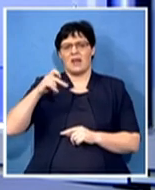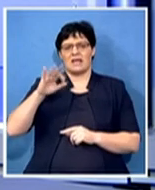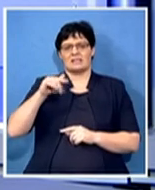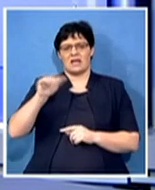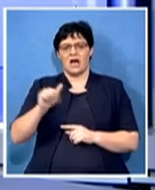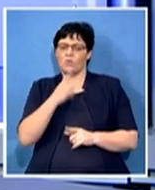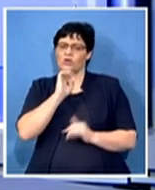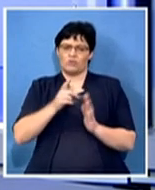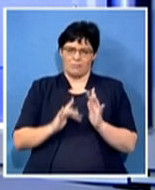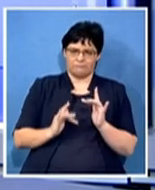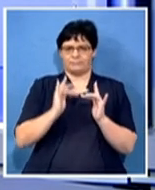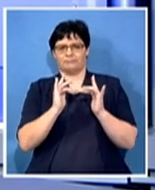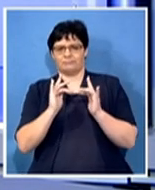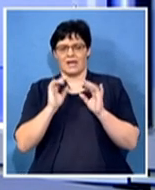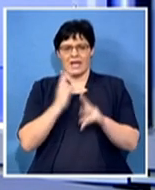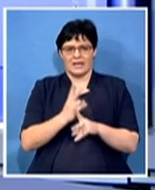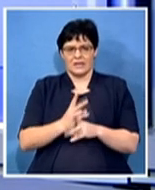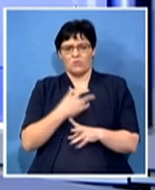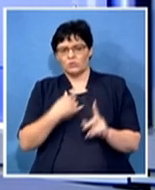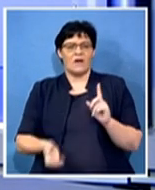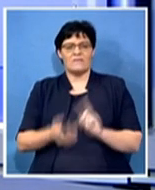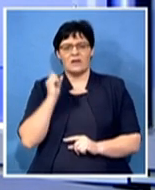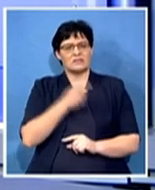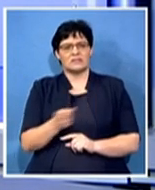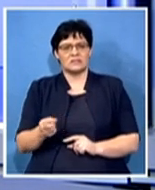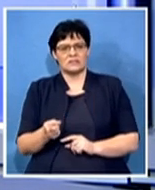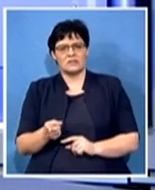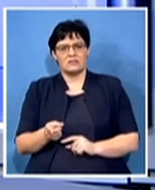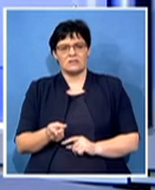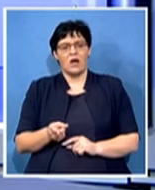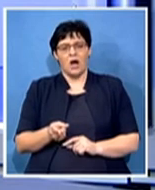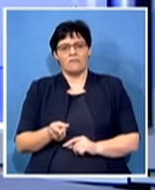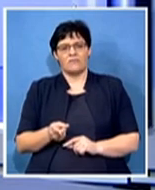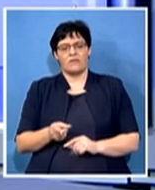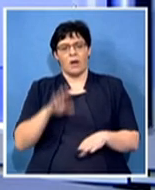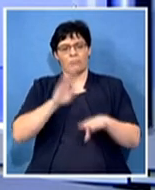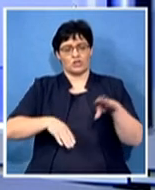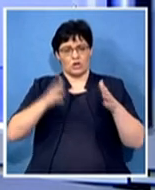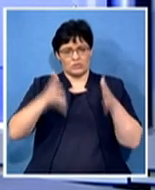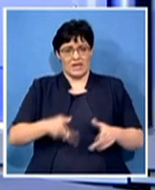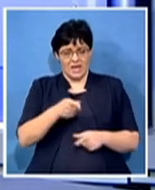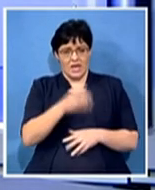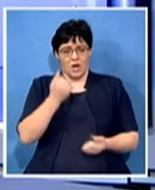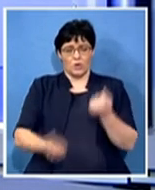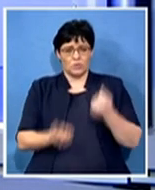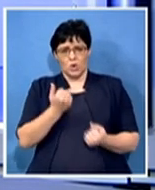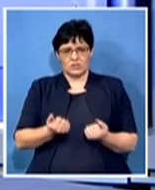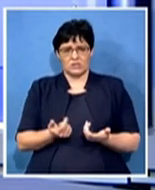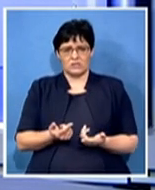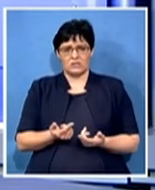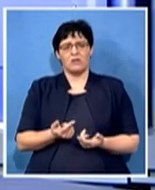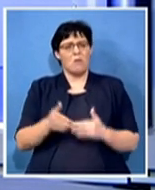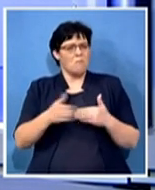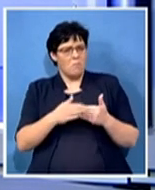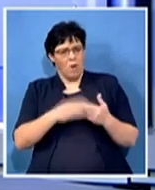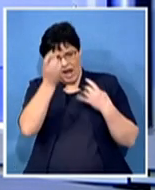find out from her if the prosecutor in court gave us any other further information about any other things that will